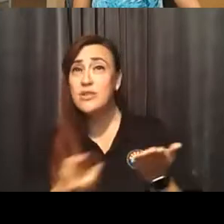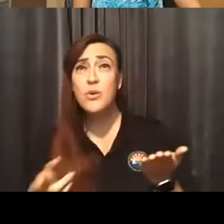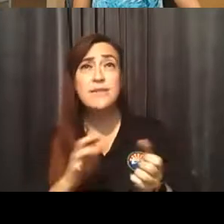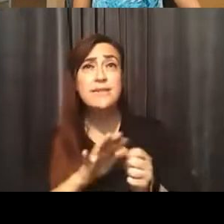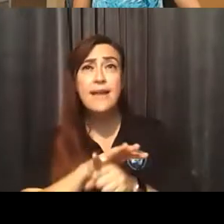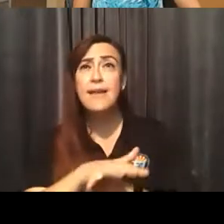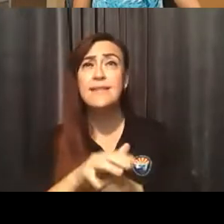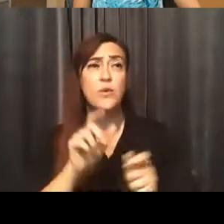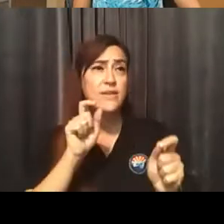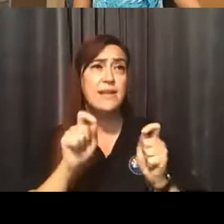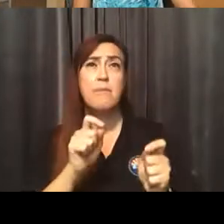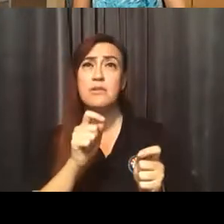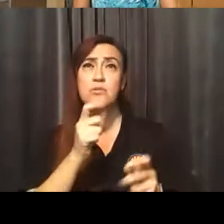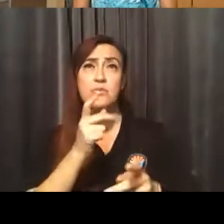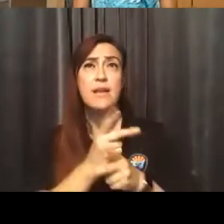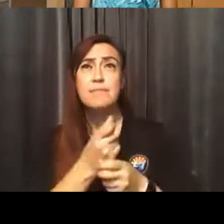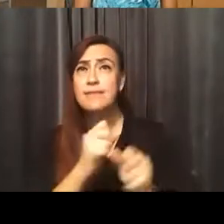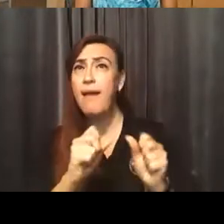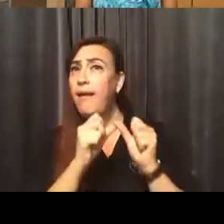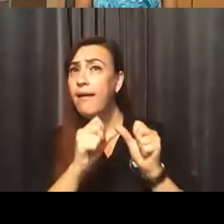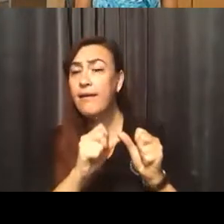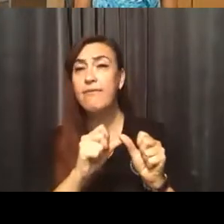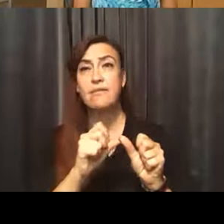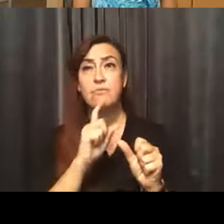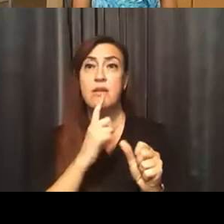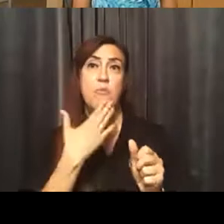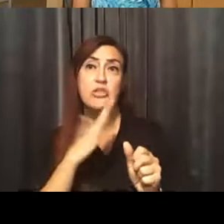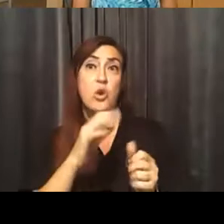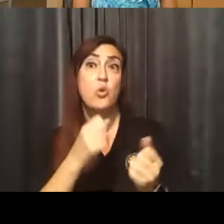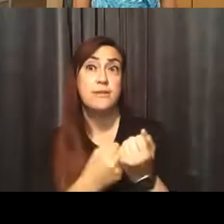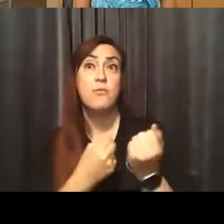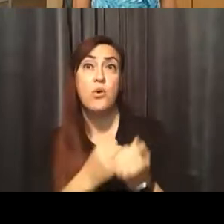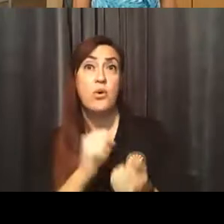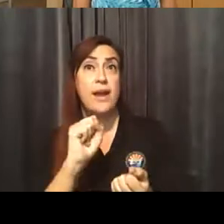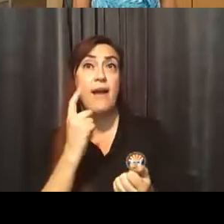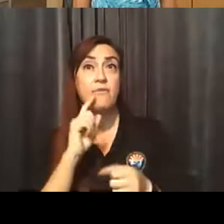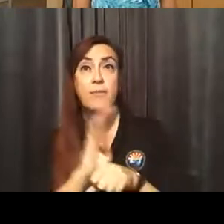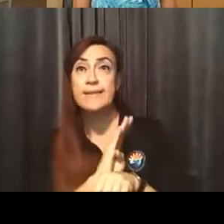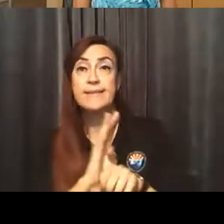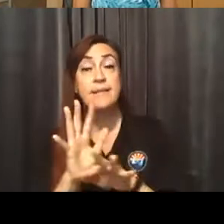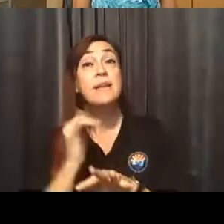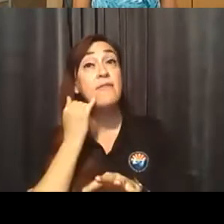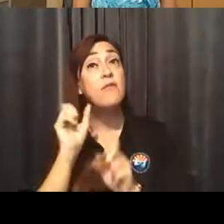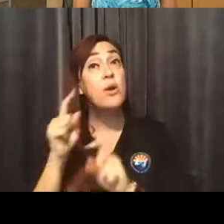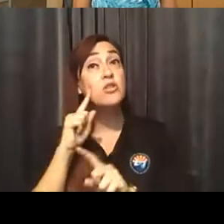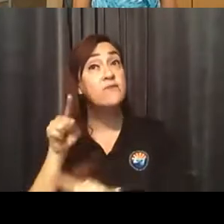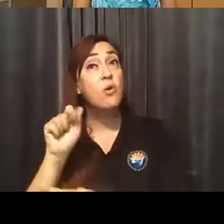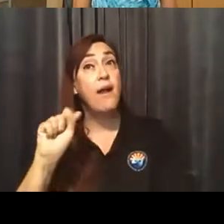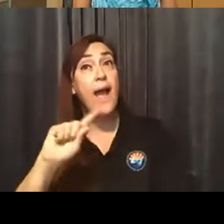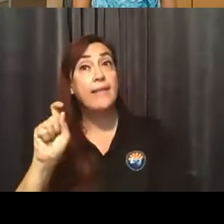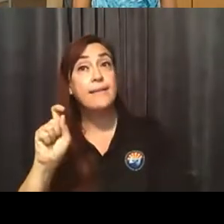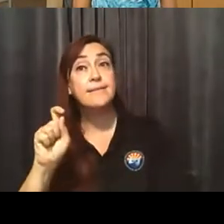to help keep people safe and really appreciate the support that you bring to our businesses. And if you have questions for Alex, please